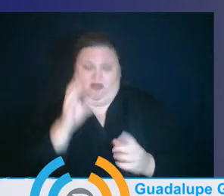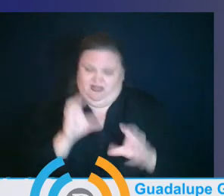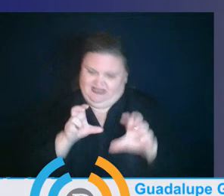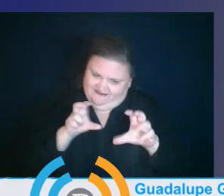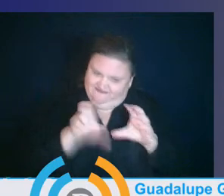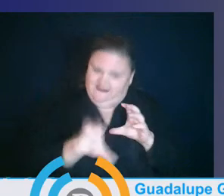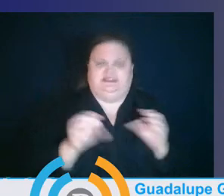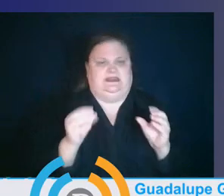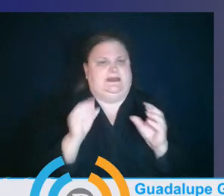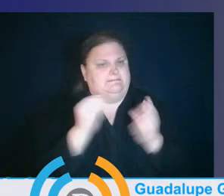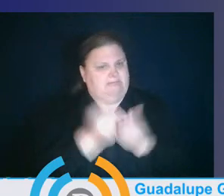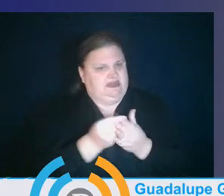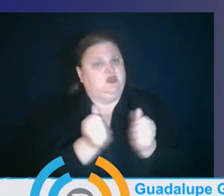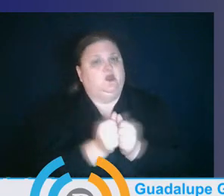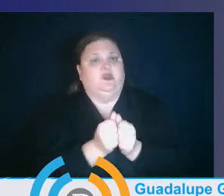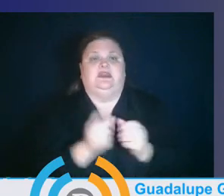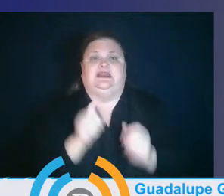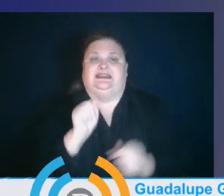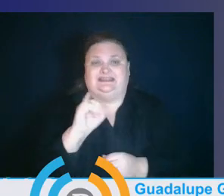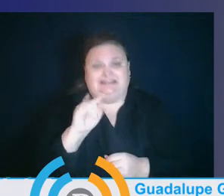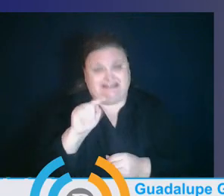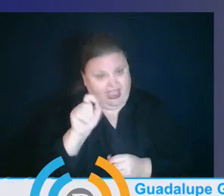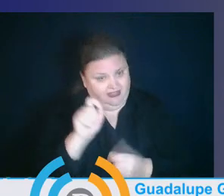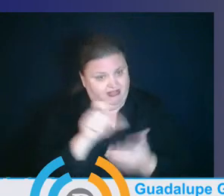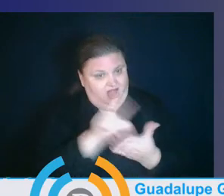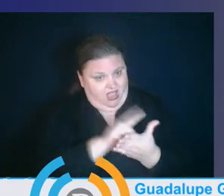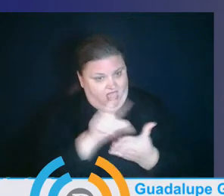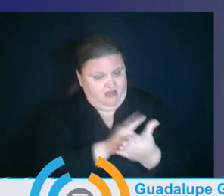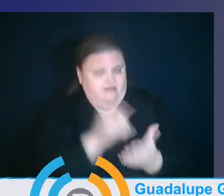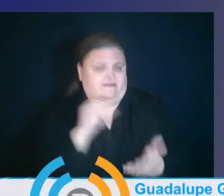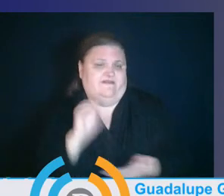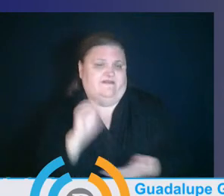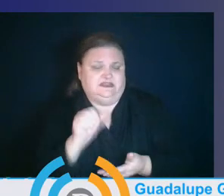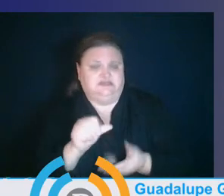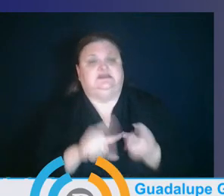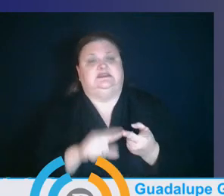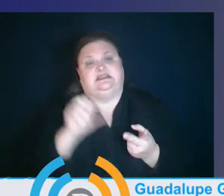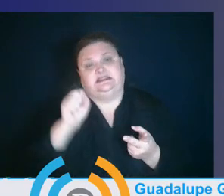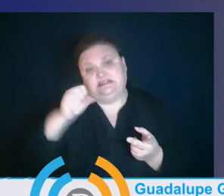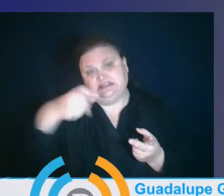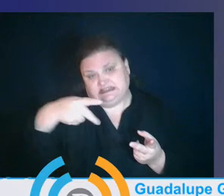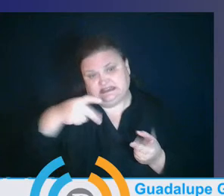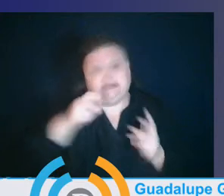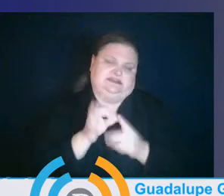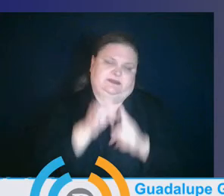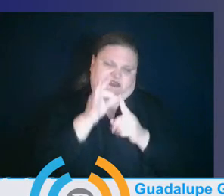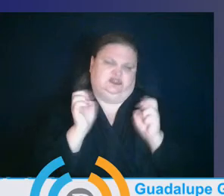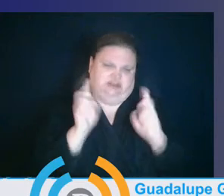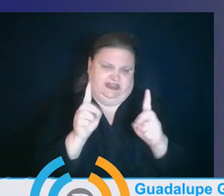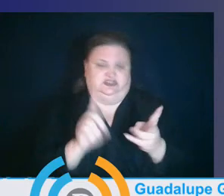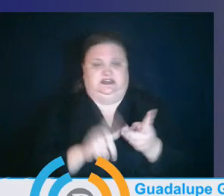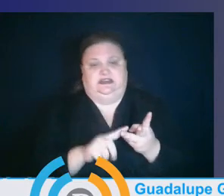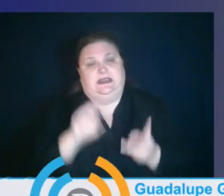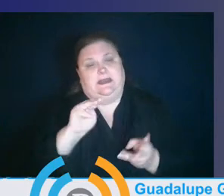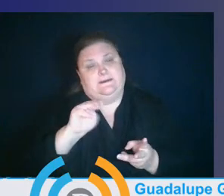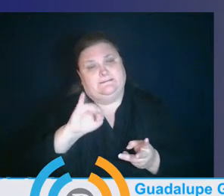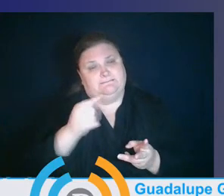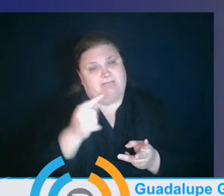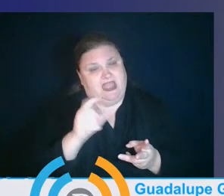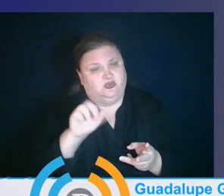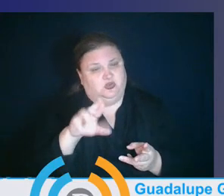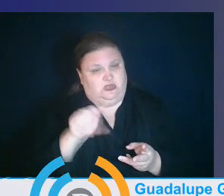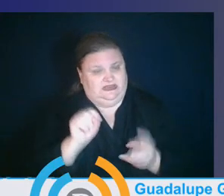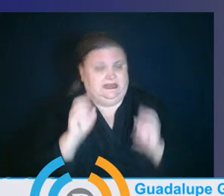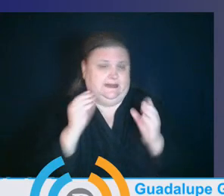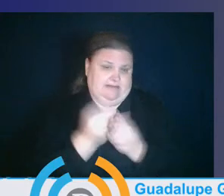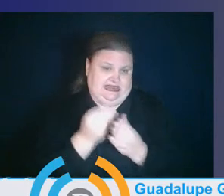funds and migrant ed monies and SPED IDEA monies. All of those are long overdue and frankly have never been funded at the level